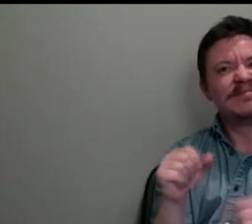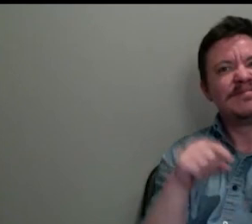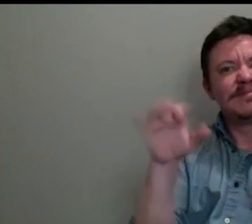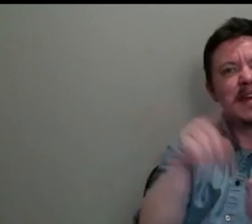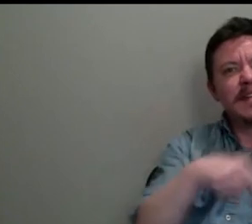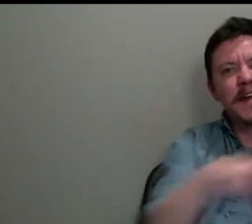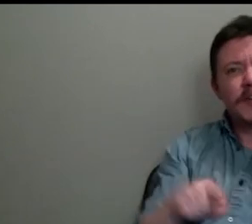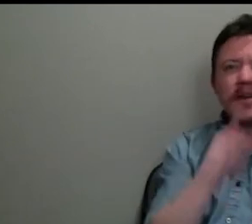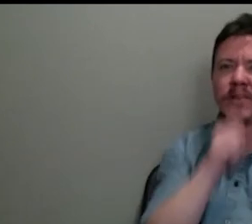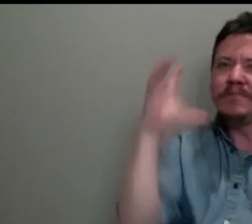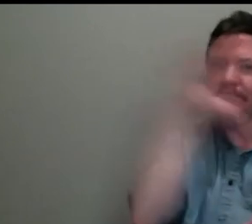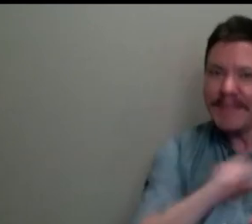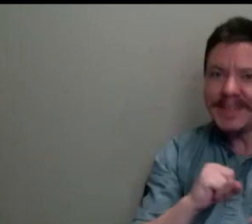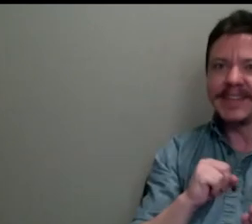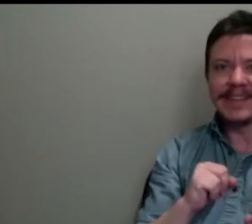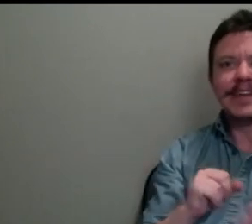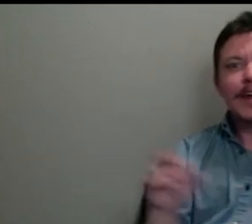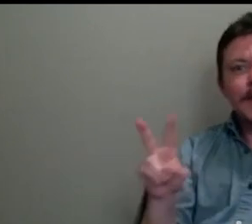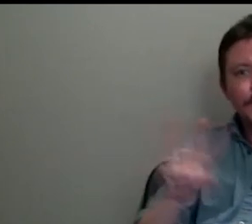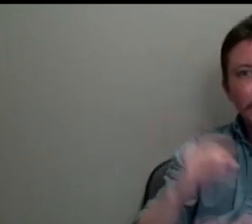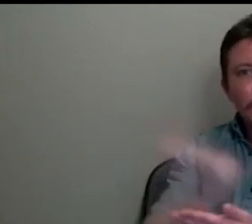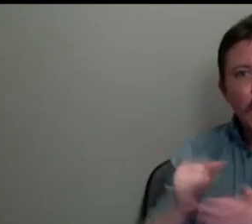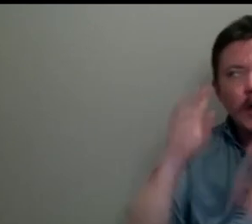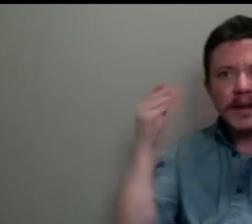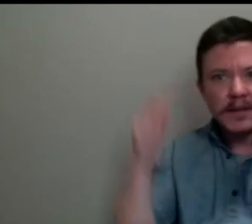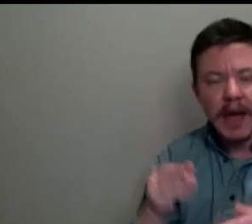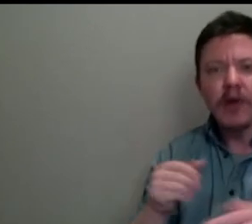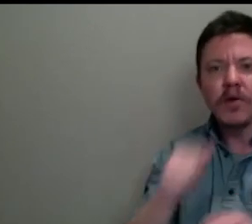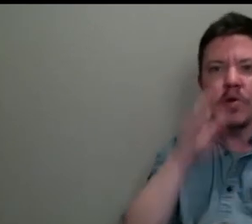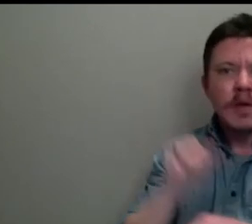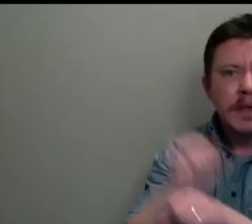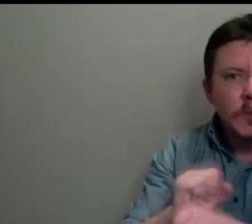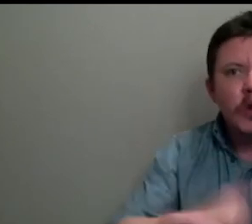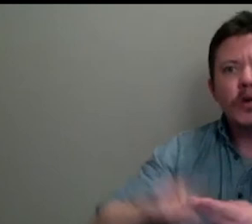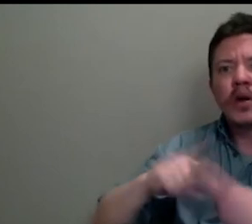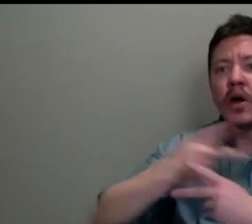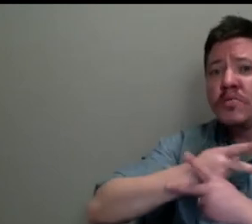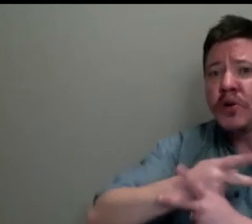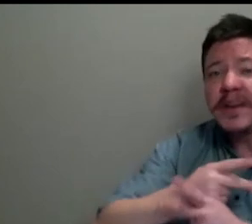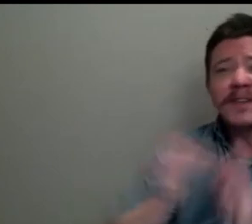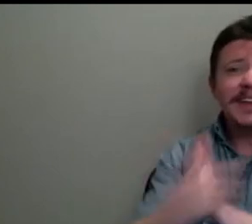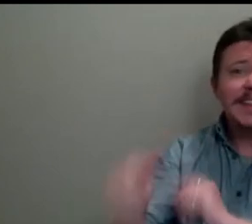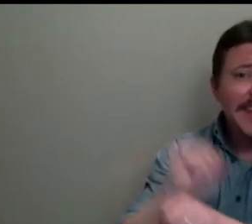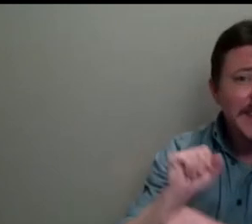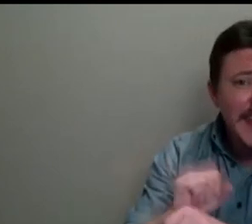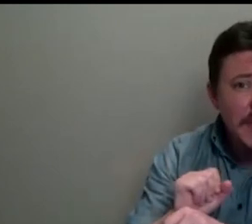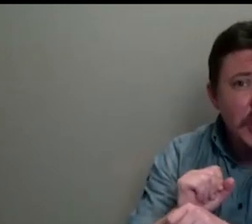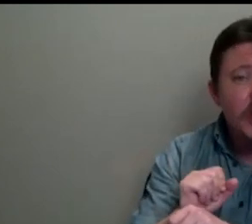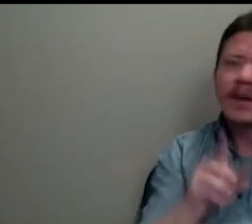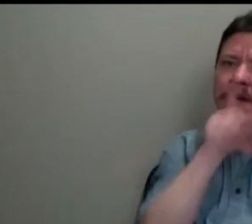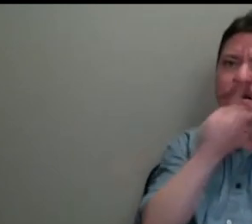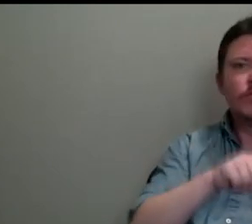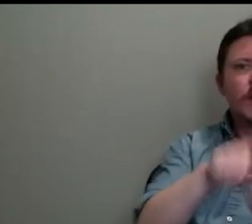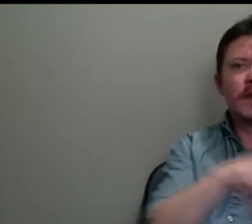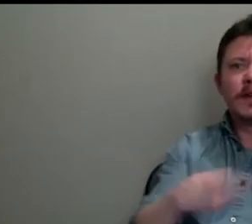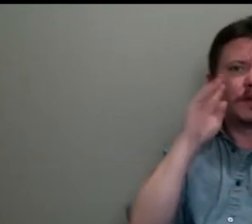work and productivity, or and skilled labour. And it's all just about how gorgeous or not various